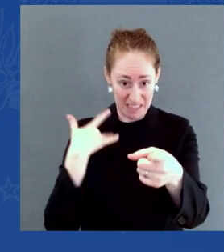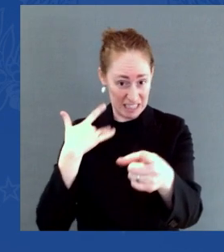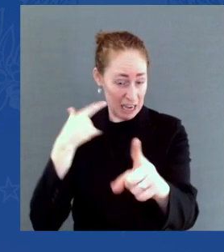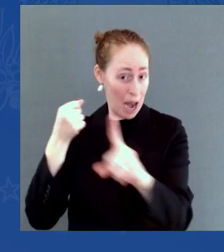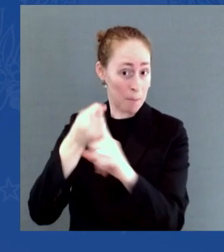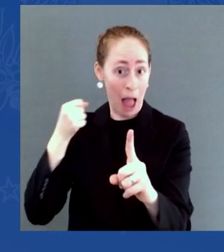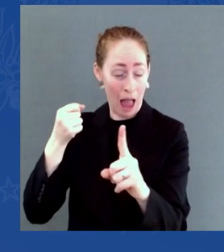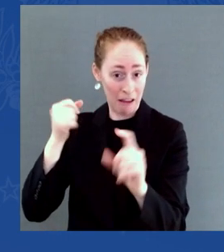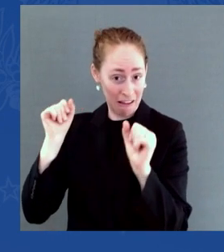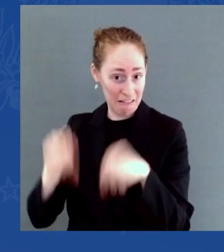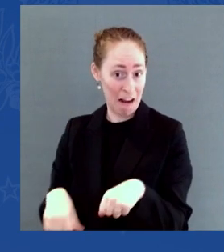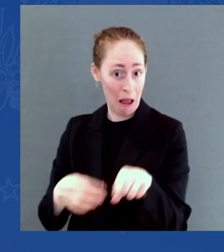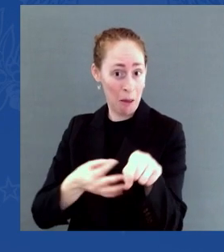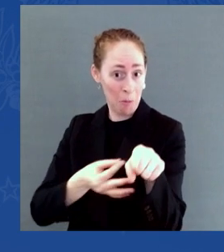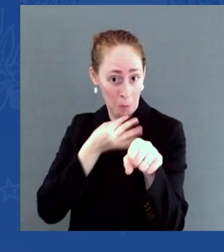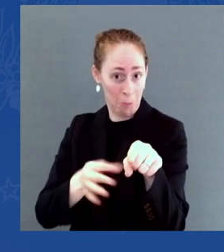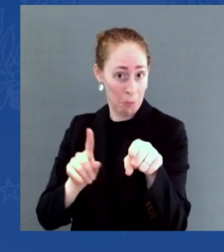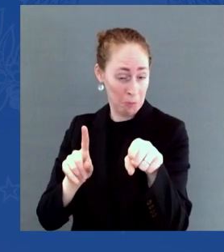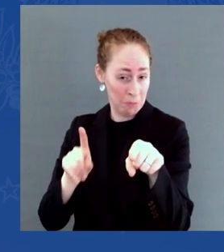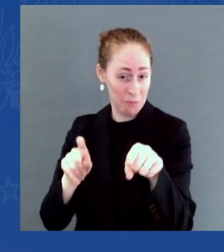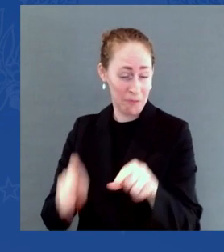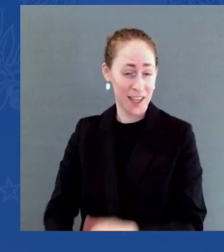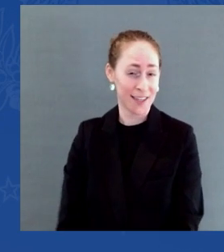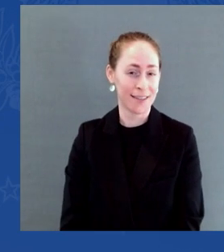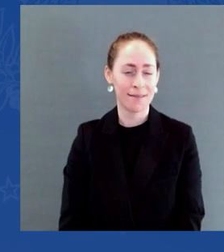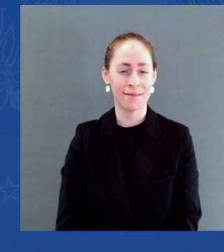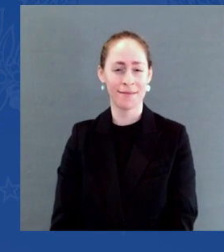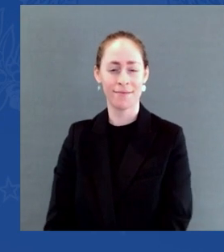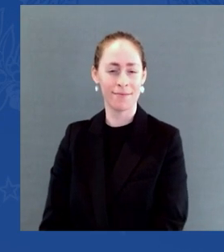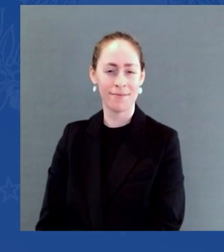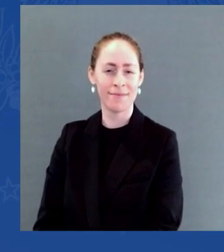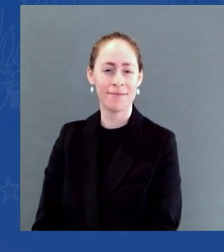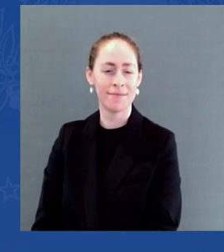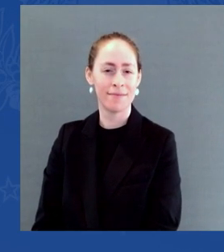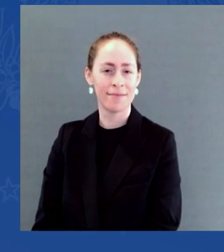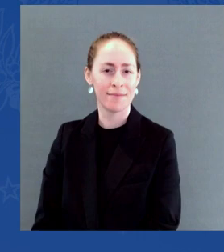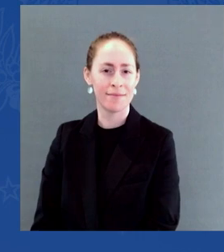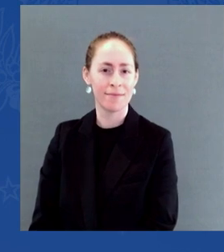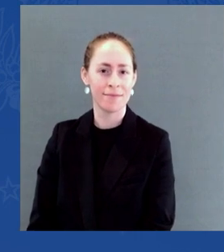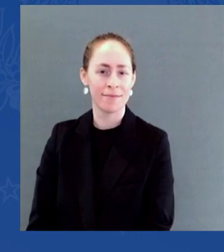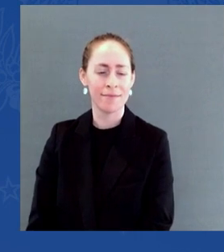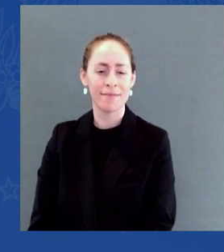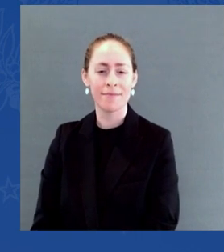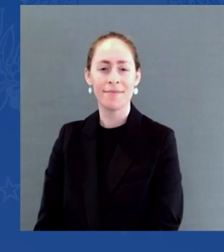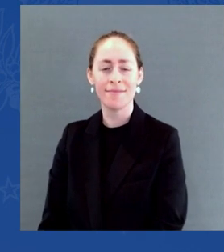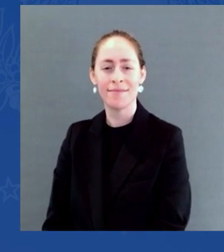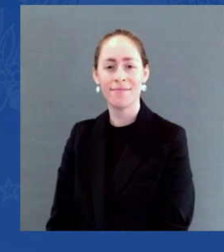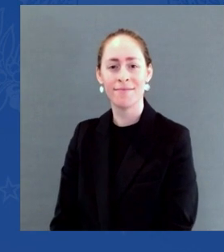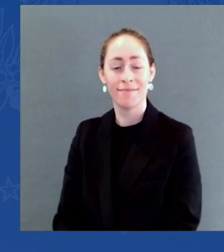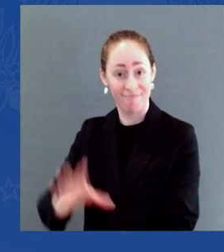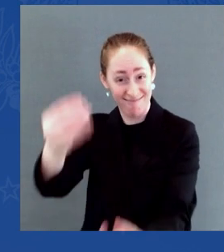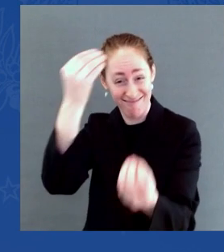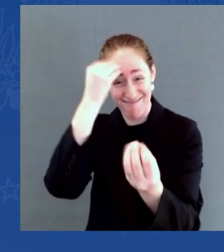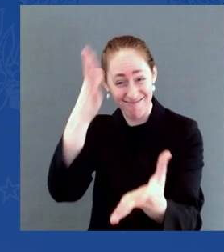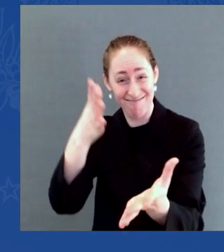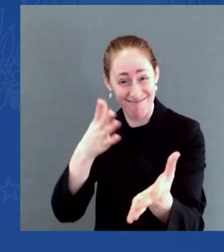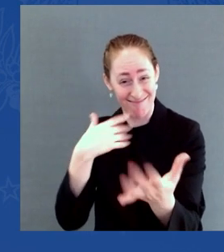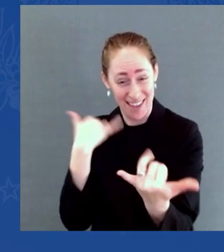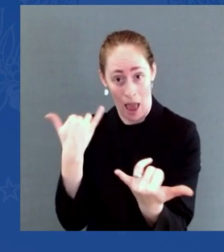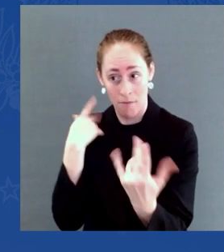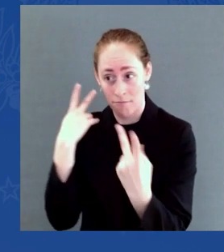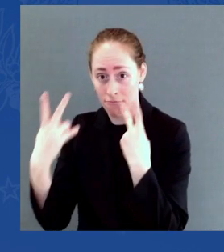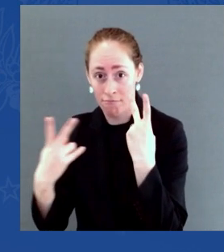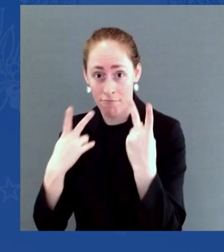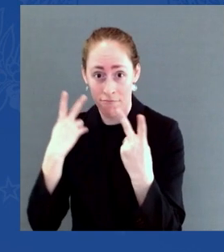businesses so ready to cooperate. Because they didn't go through a period of year — over two years, almost — of